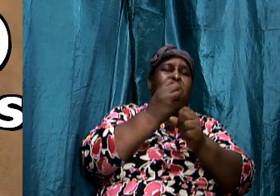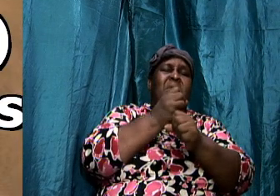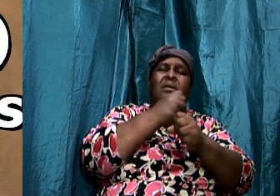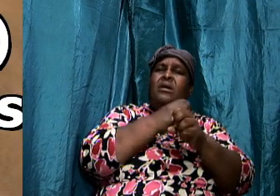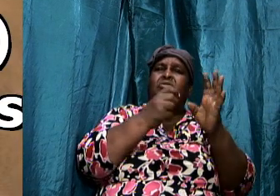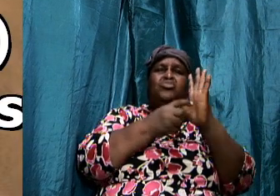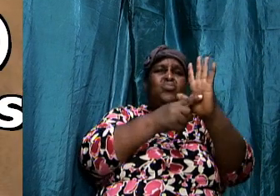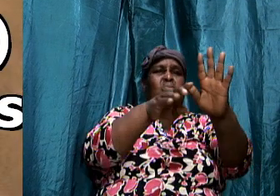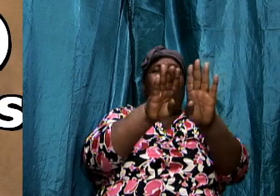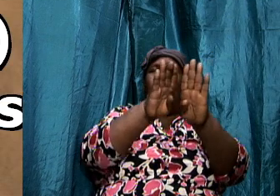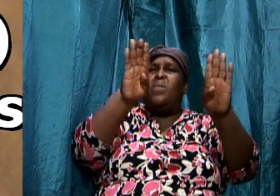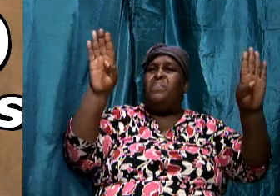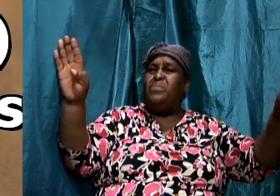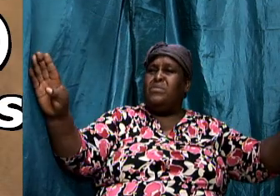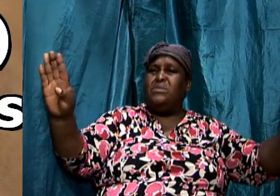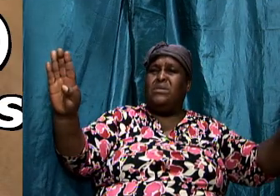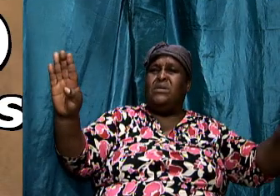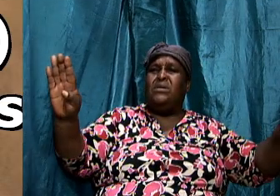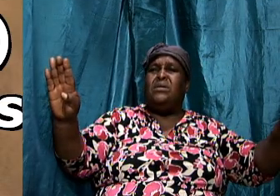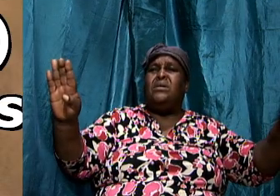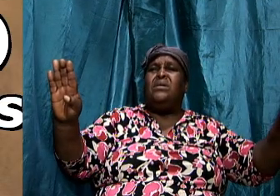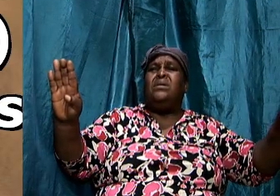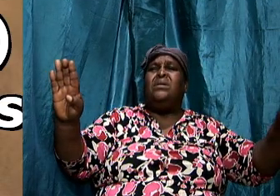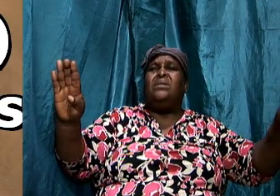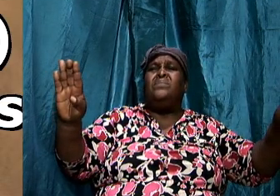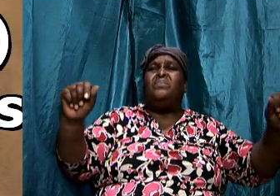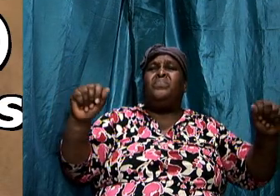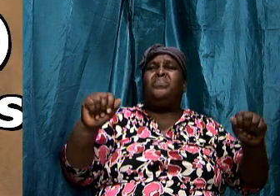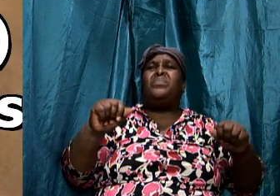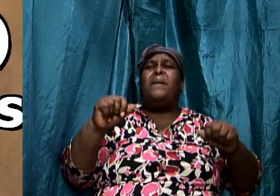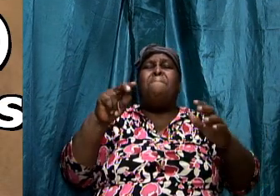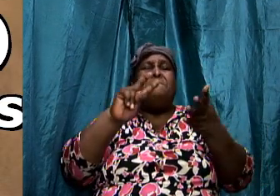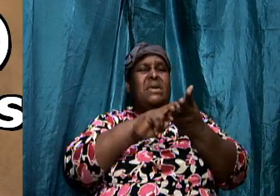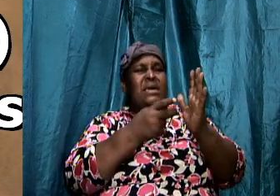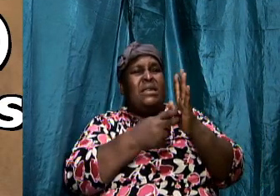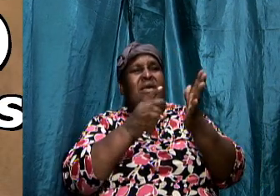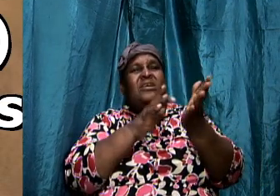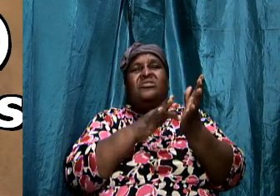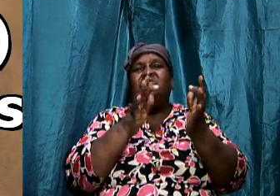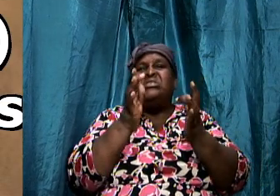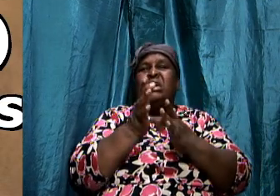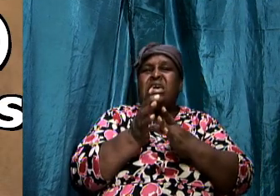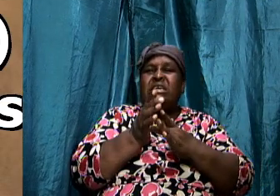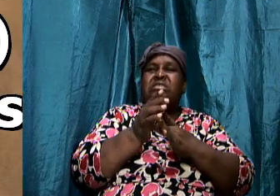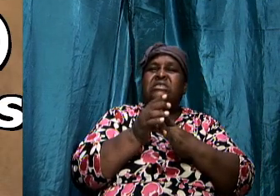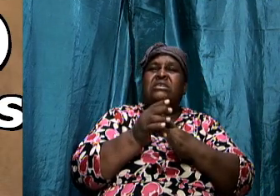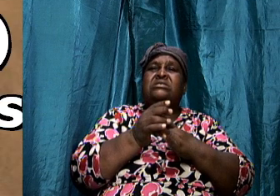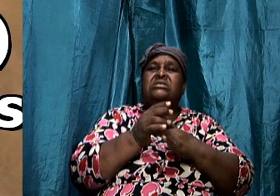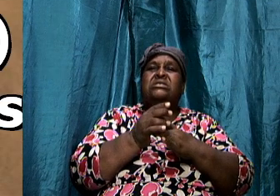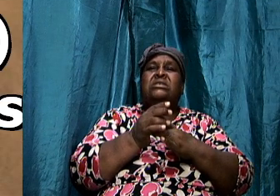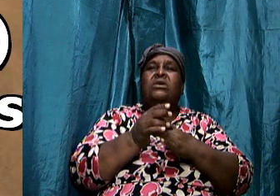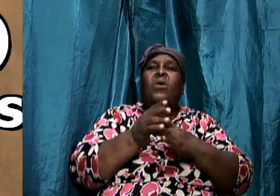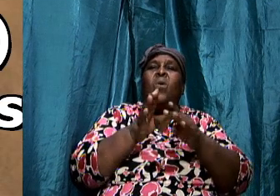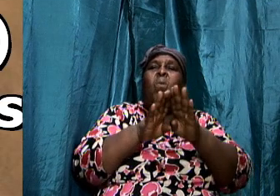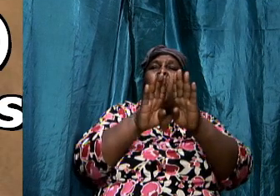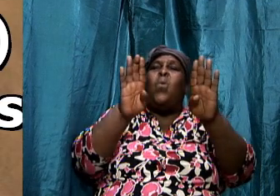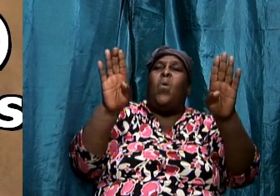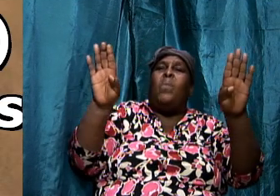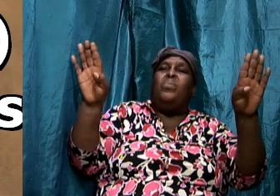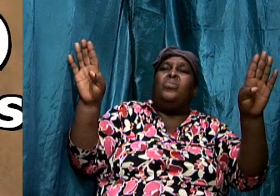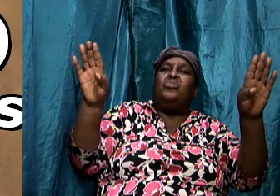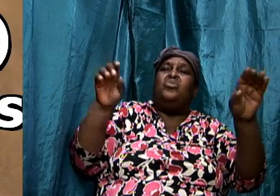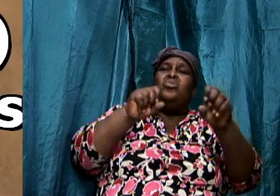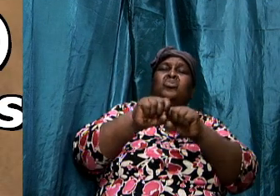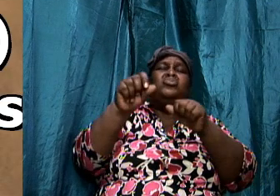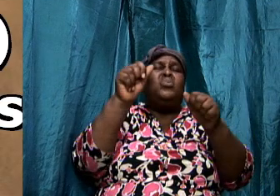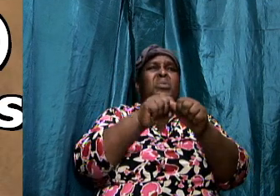them openly what does that mean it means that he paraded them through the streets just as in the old time when